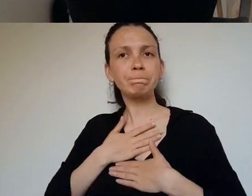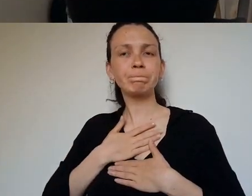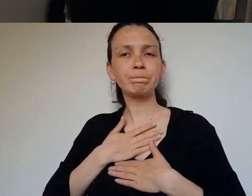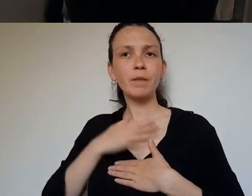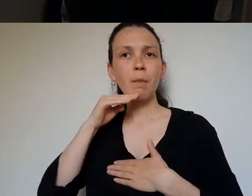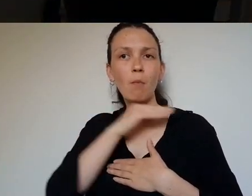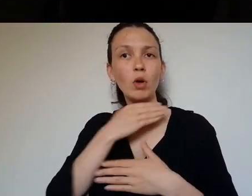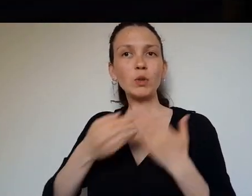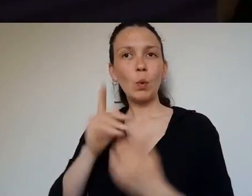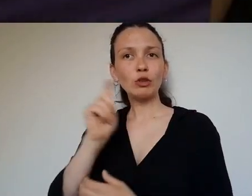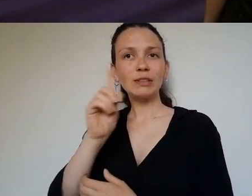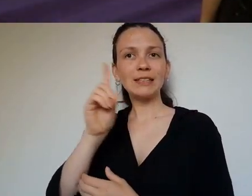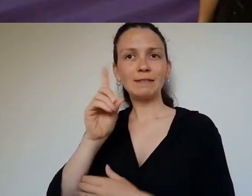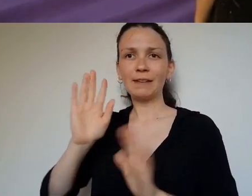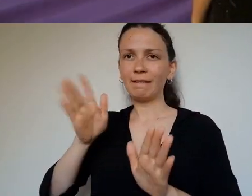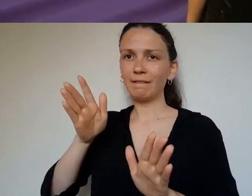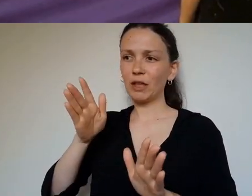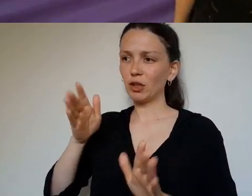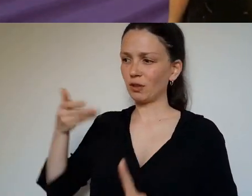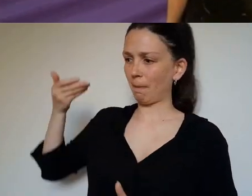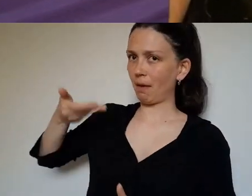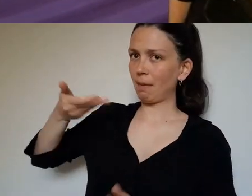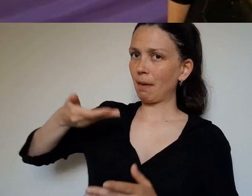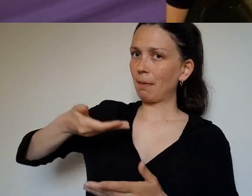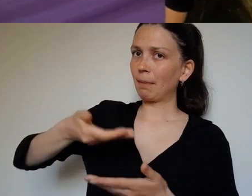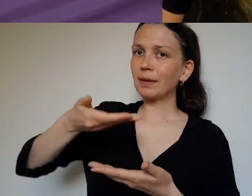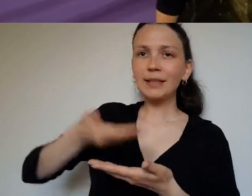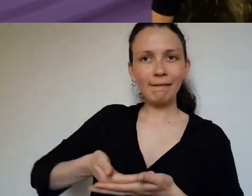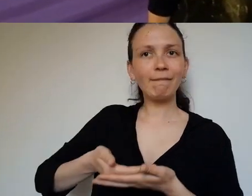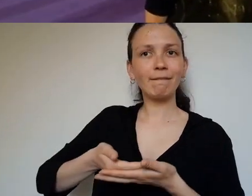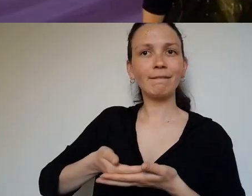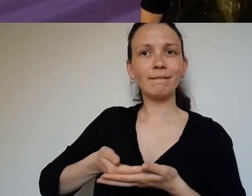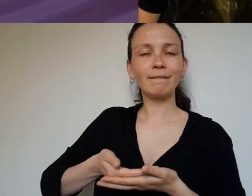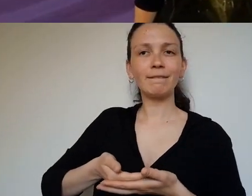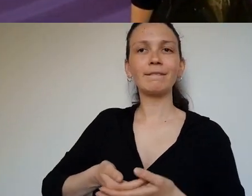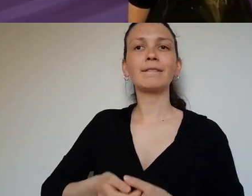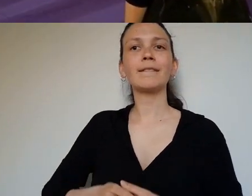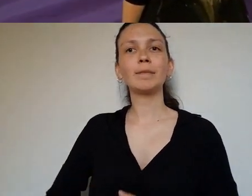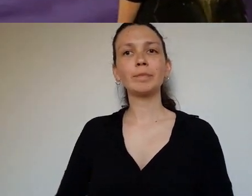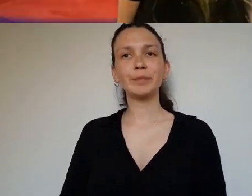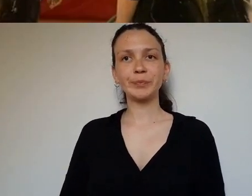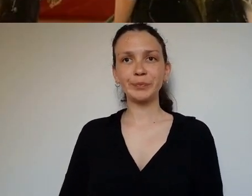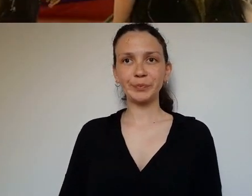I watch, and I listen, and I feel the importance of what Deevy has left us.